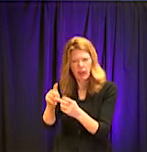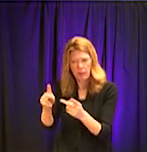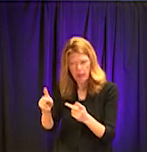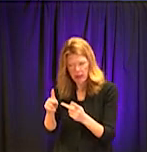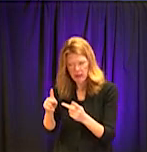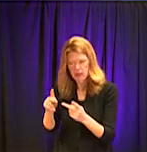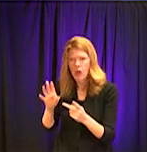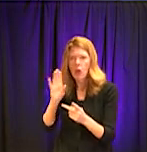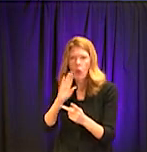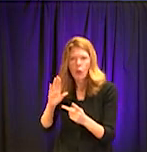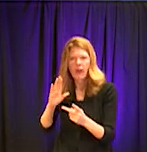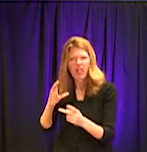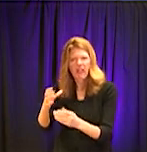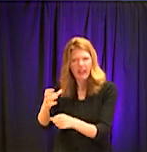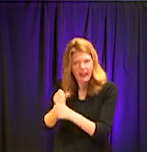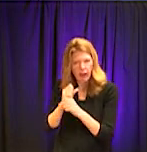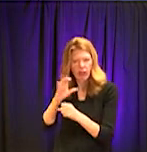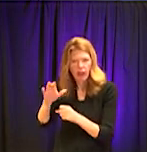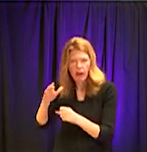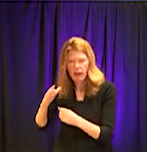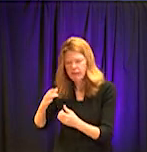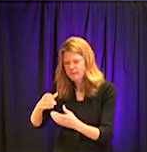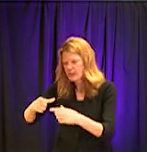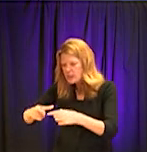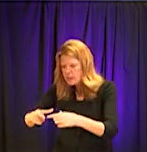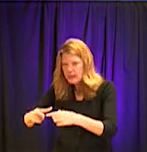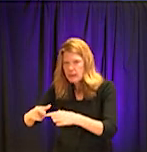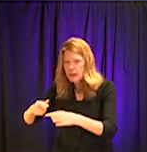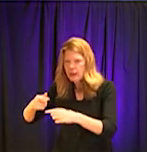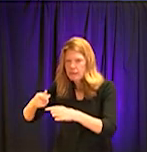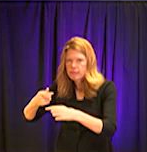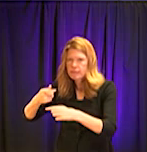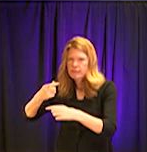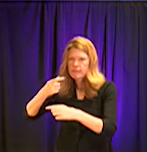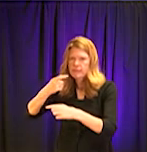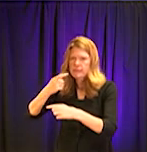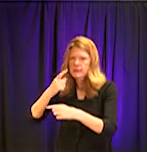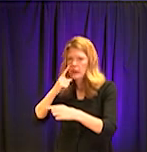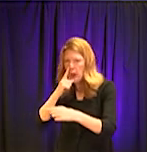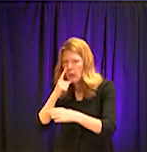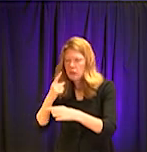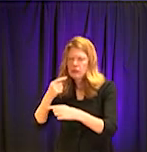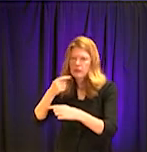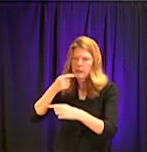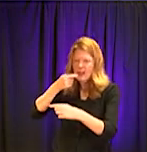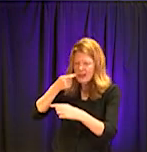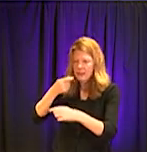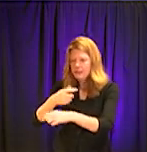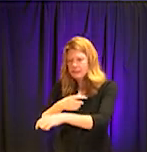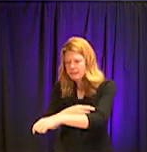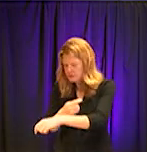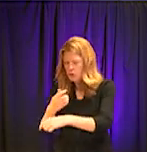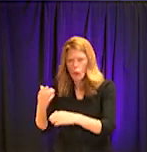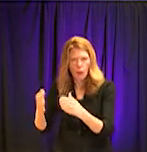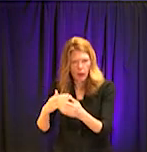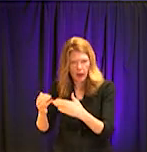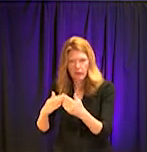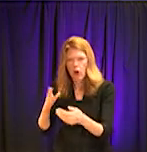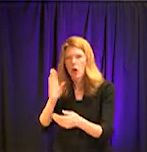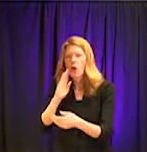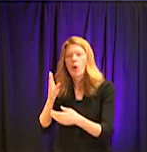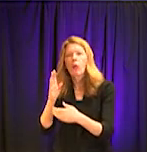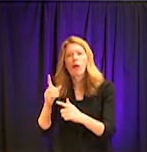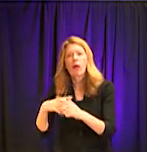lab or private lab. Um, in addition to physician referred patients, we are also